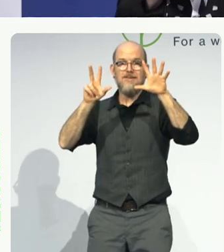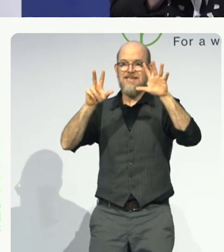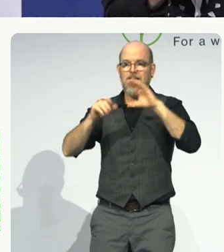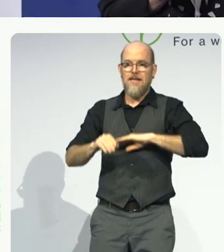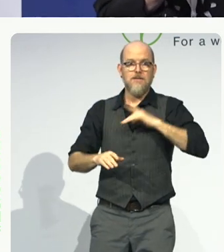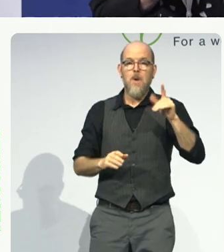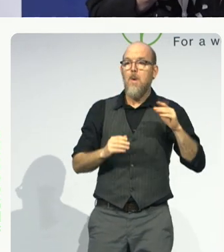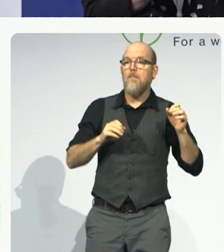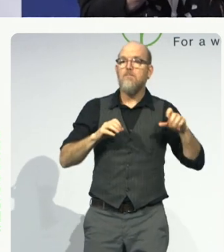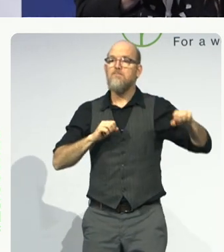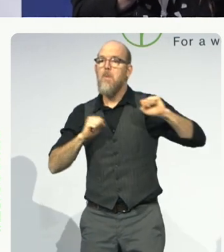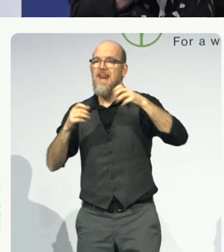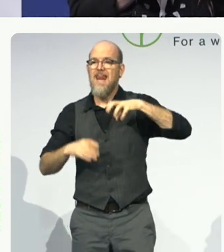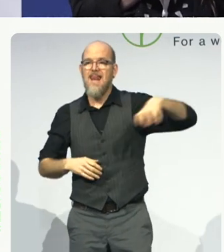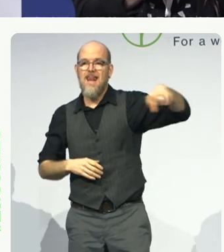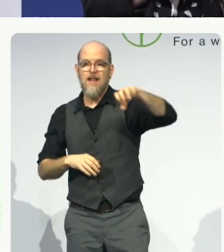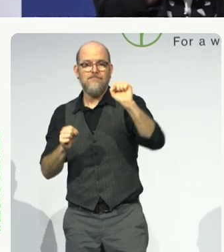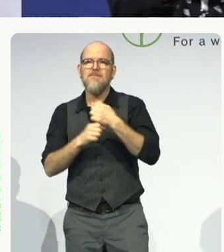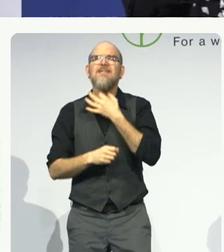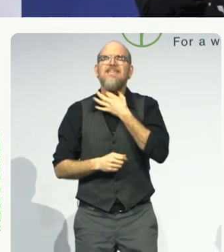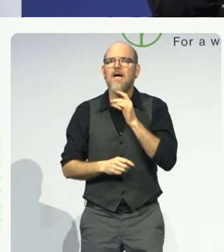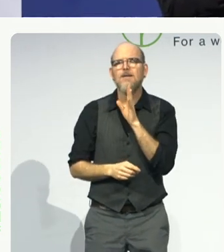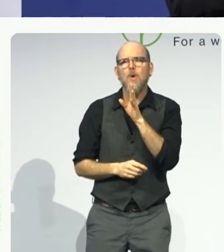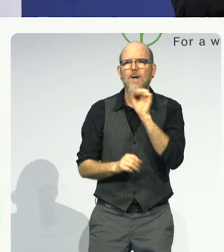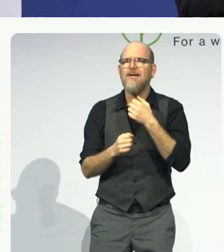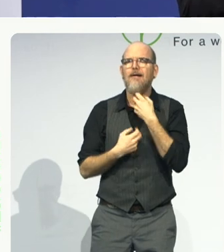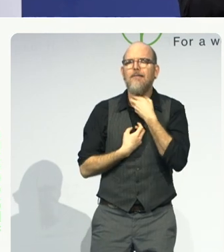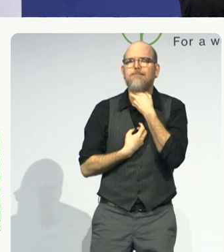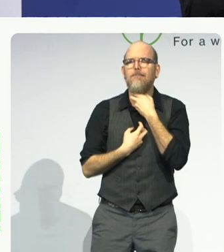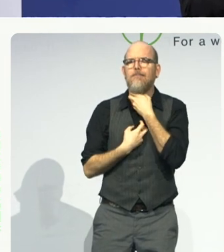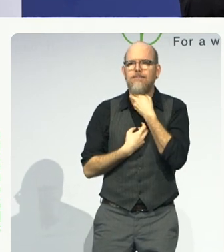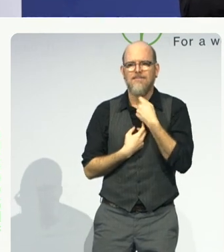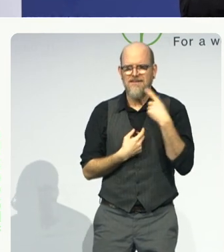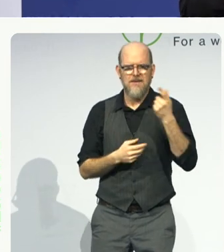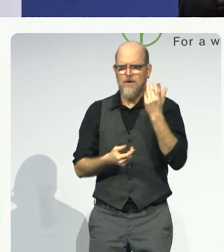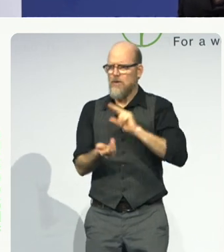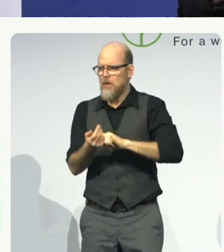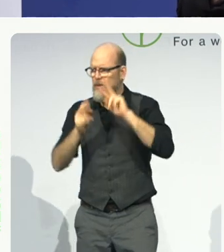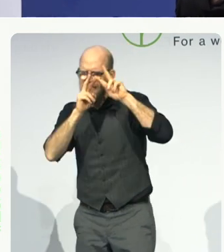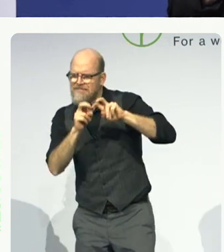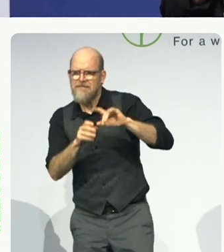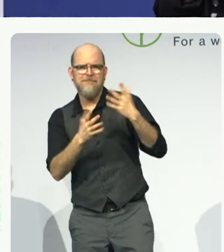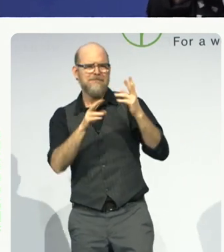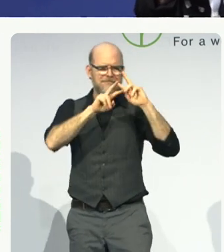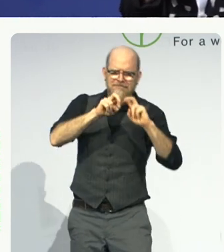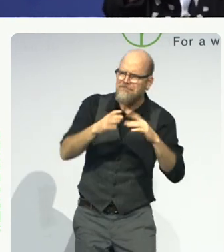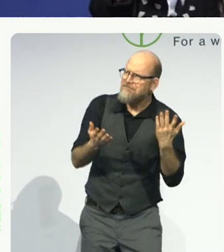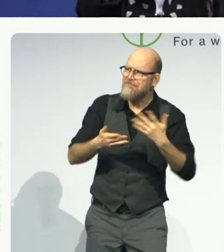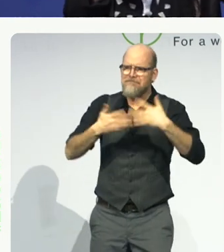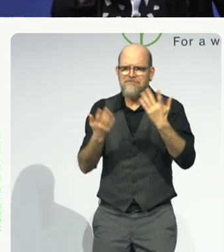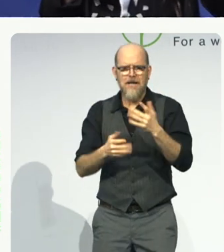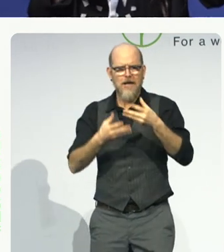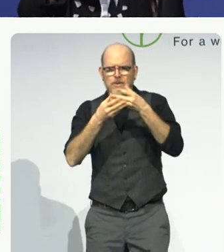cords, and people hadn't figured out, the physicians hadn't figured out why she was locked in. She was now